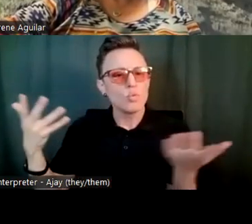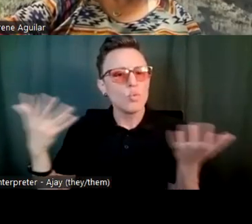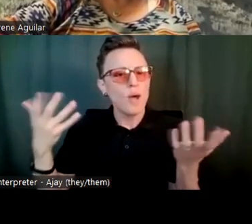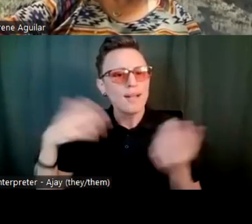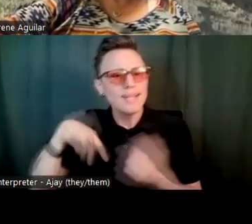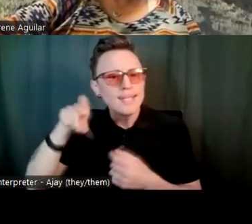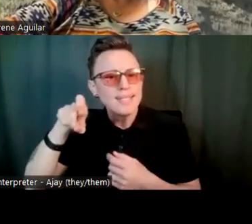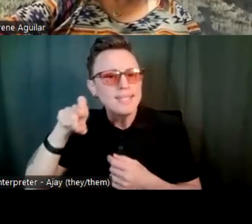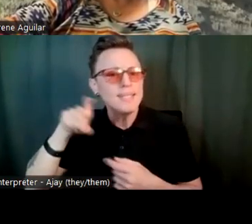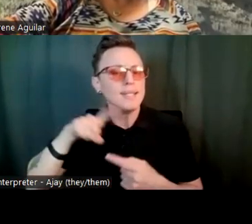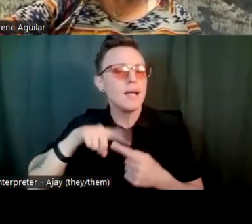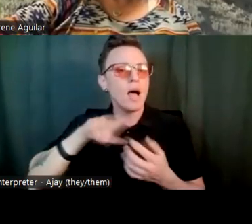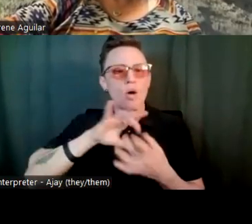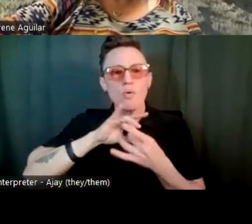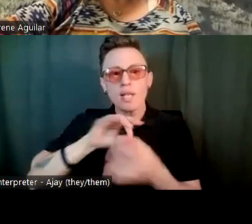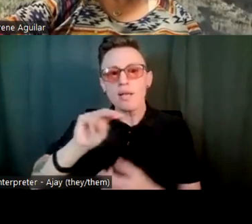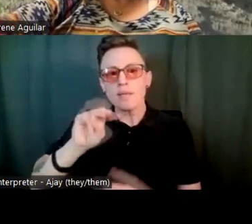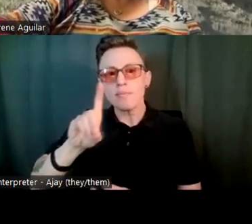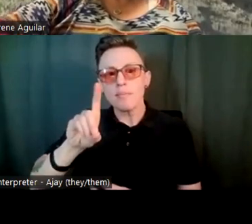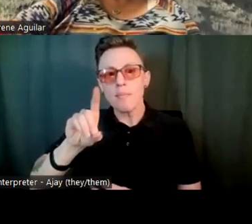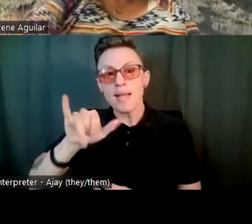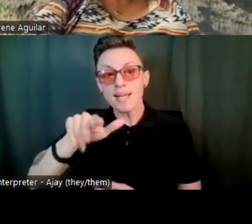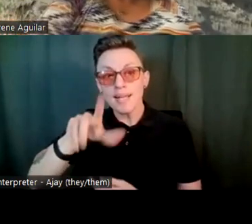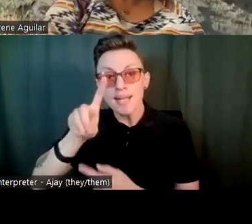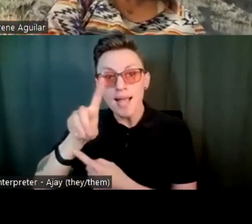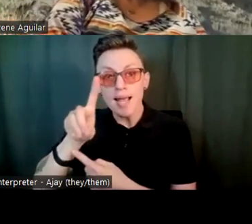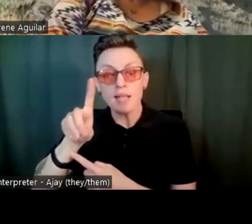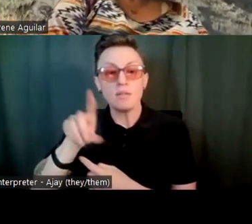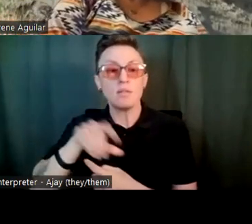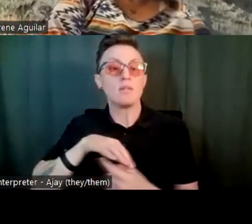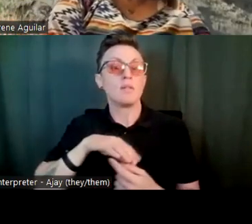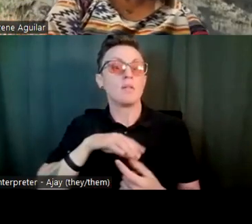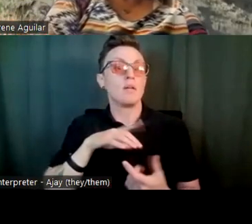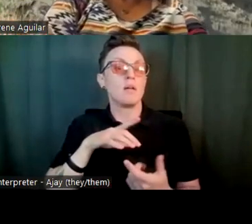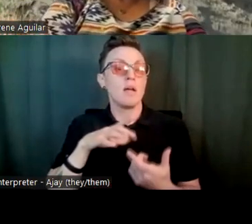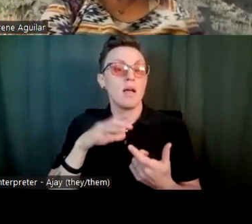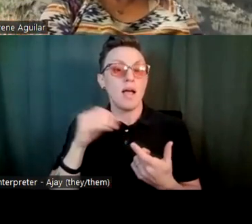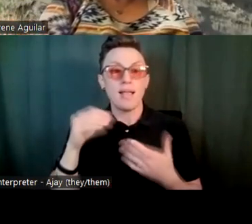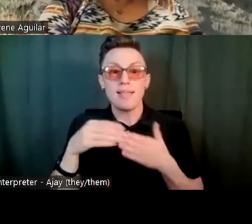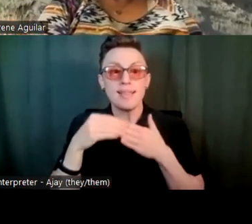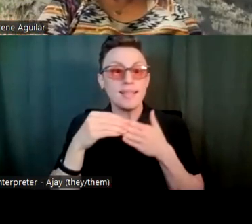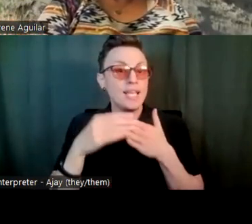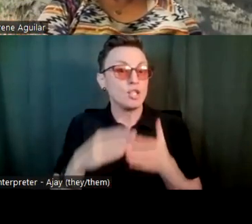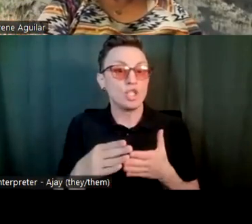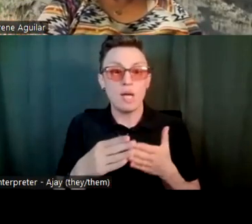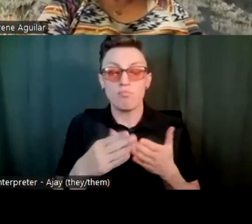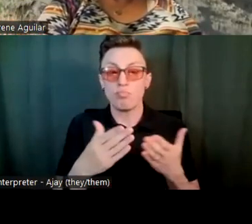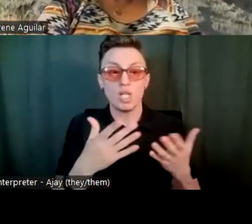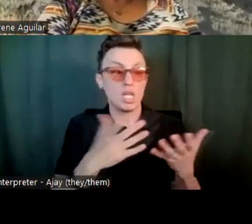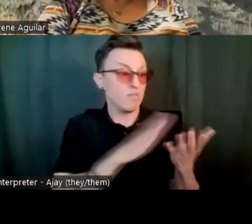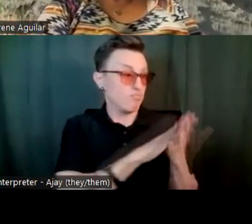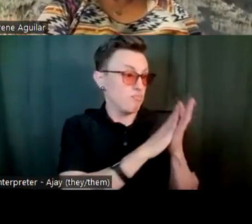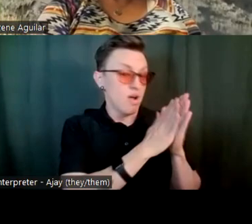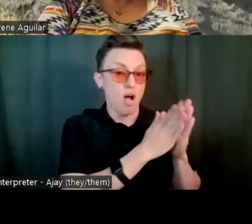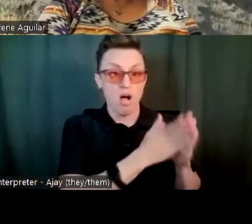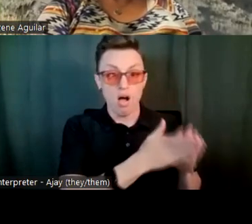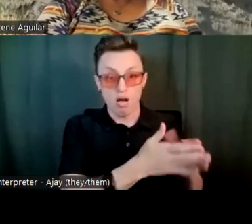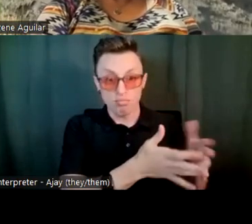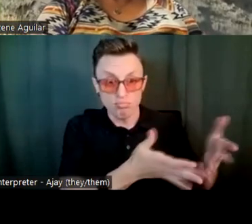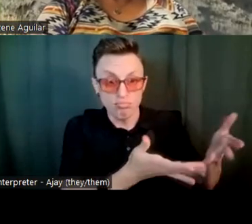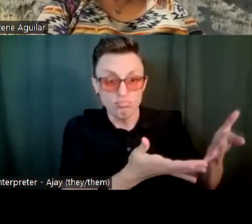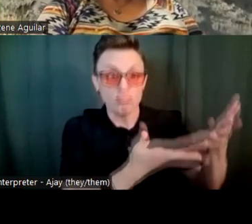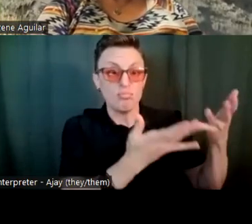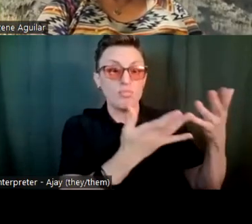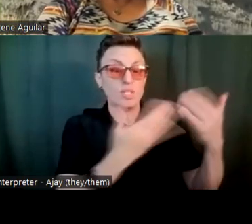space. The RAE and leadership really listening to us. So, I feel blessed. I tell people, it was